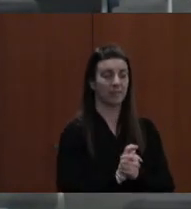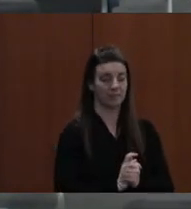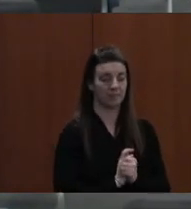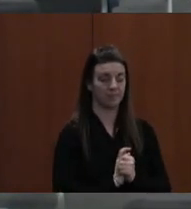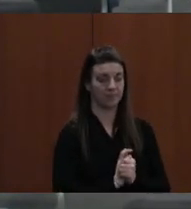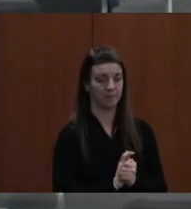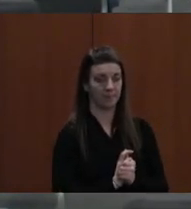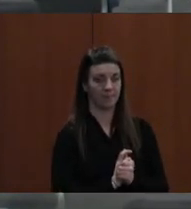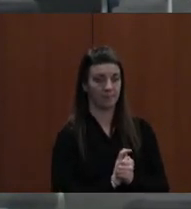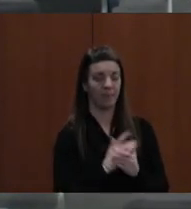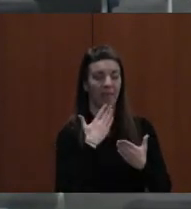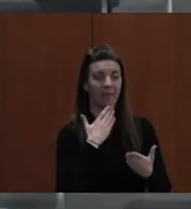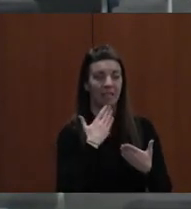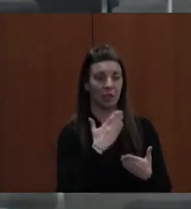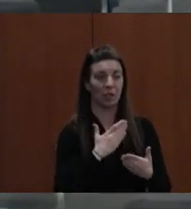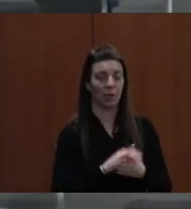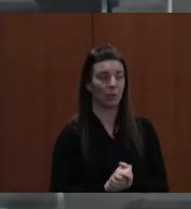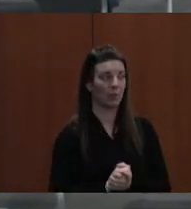THANK YOU.